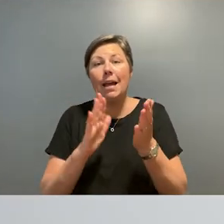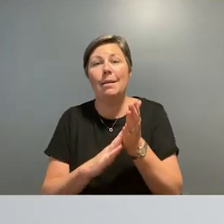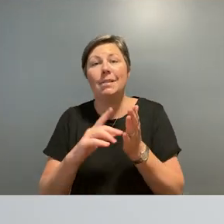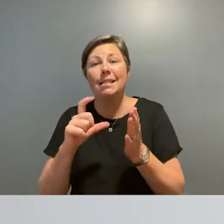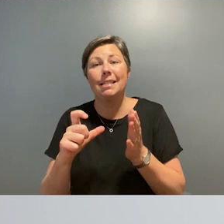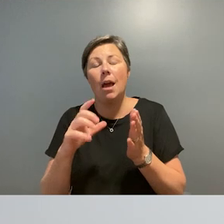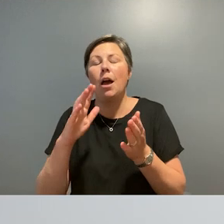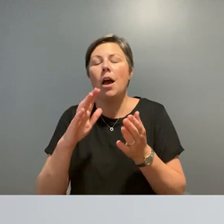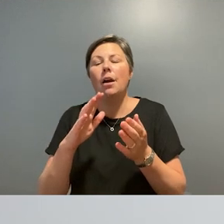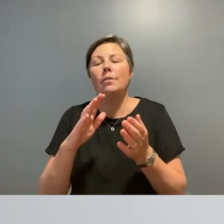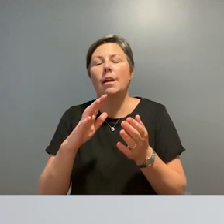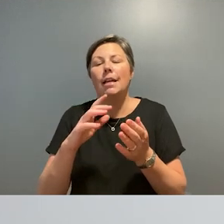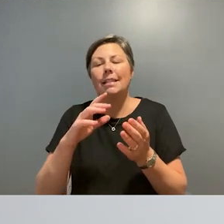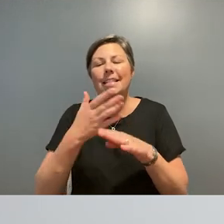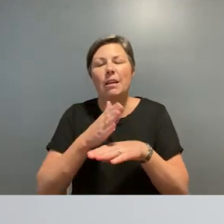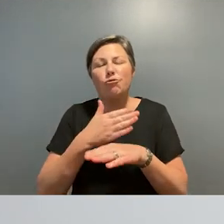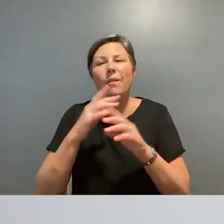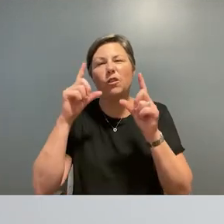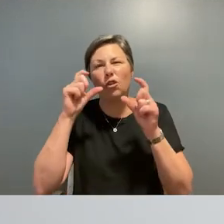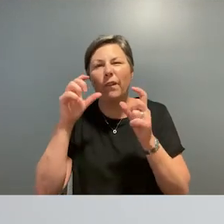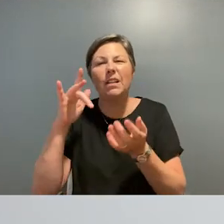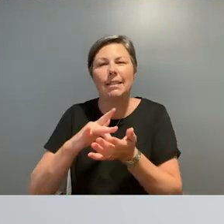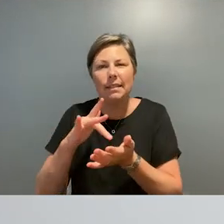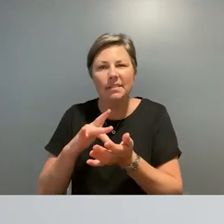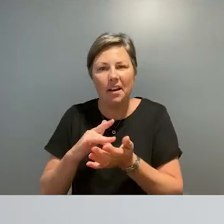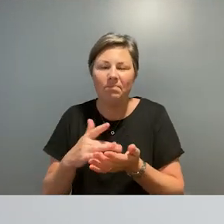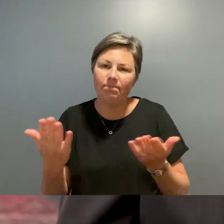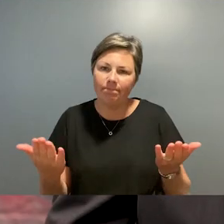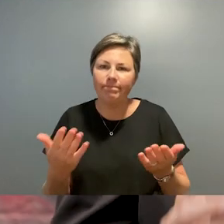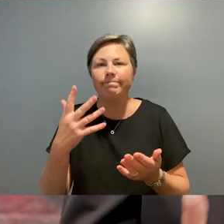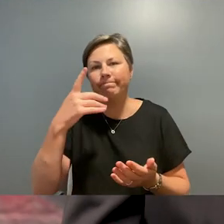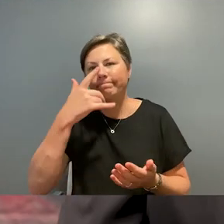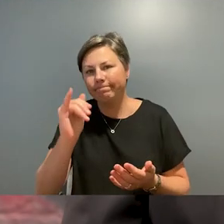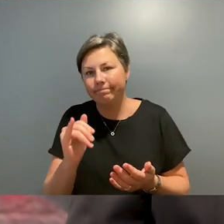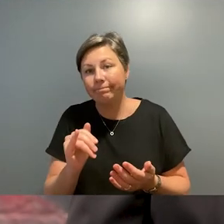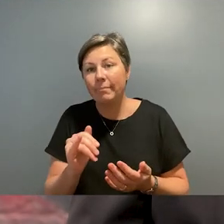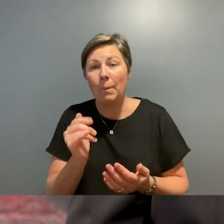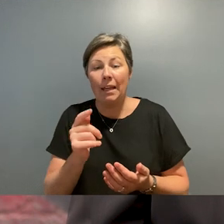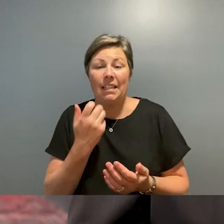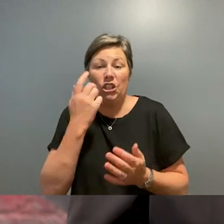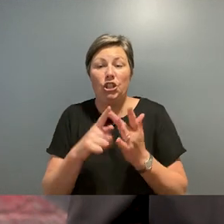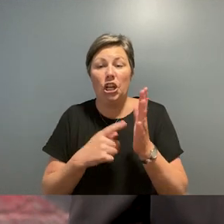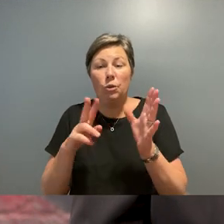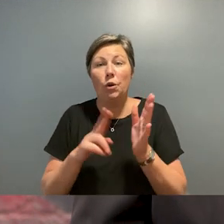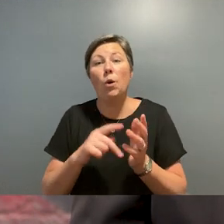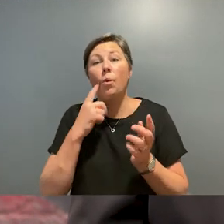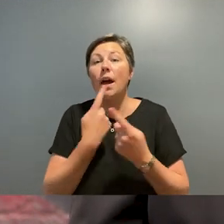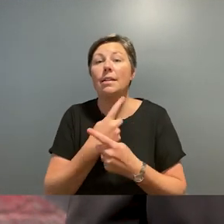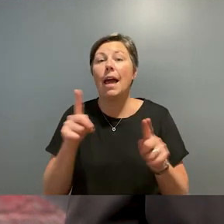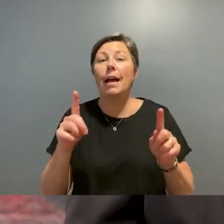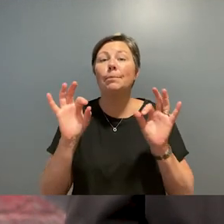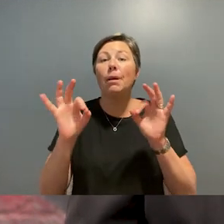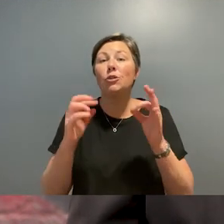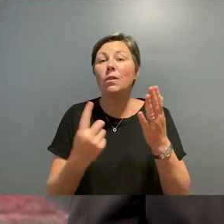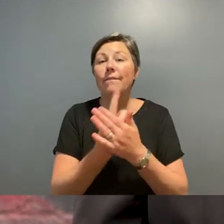photography reflected on the impact of technology on the presentation of self in january we will launch our events program that will allow